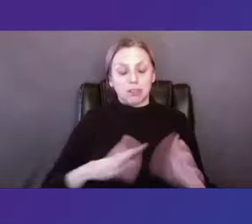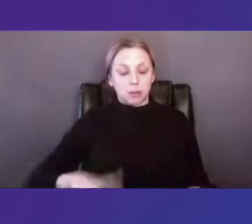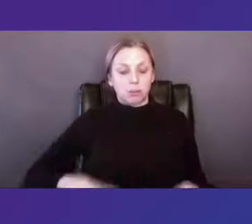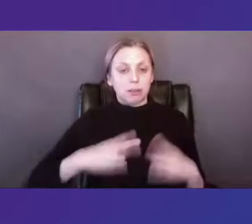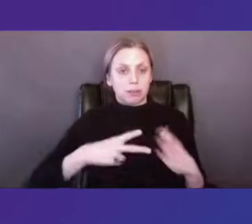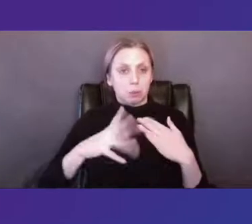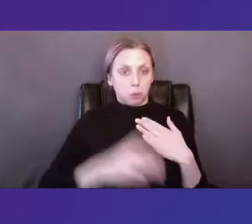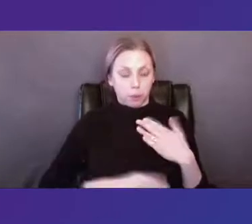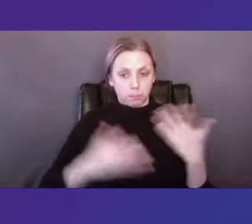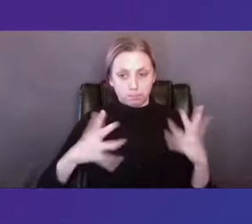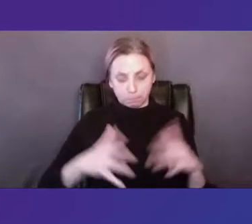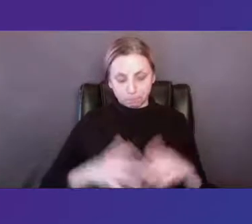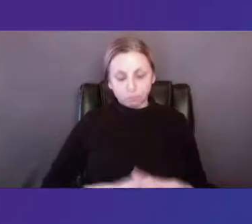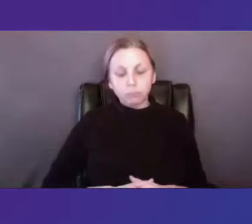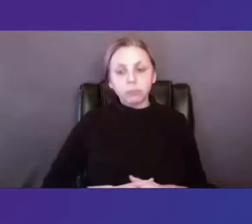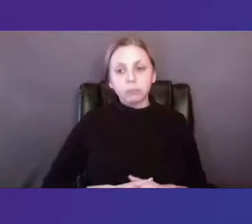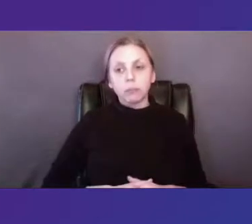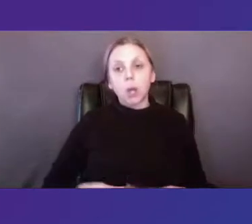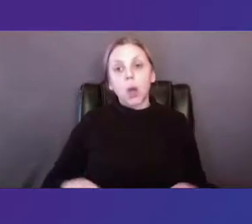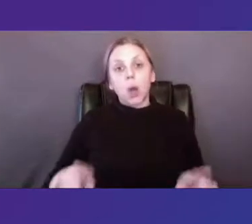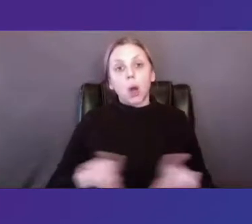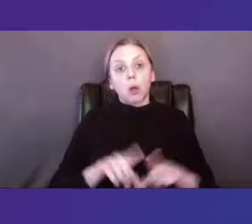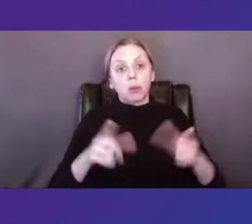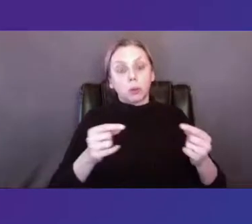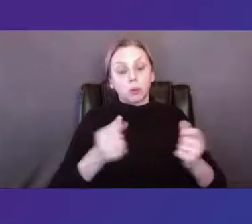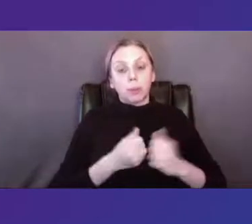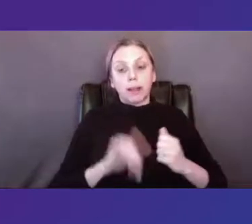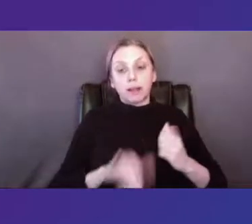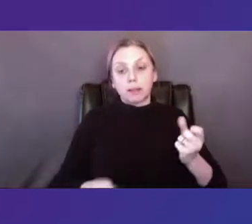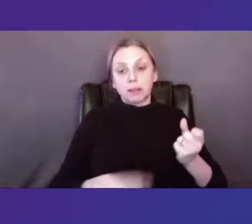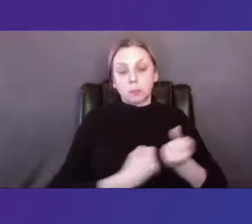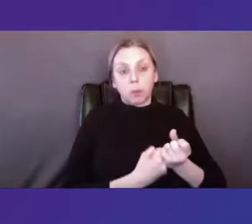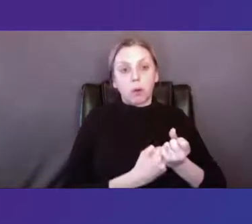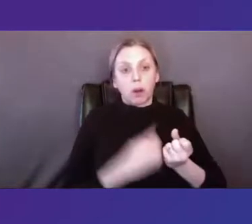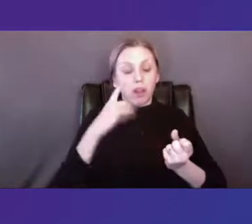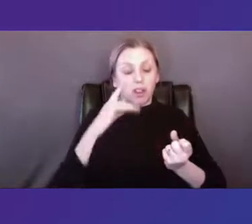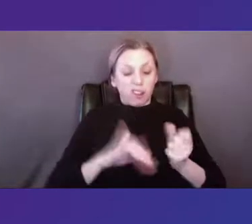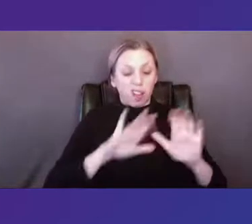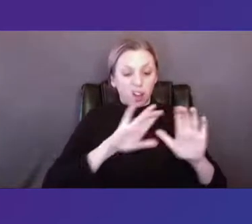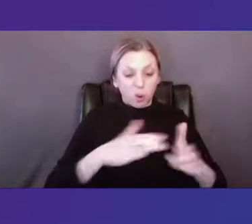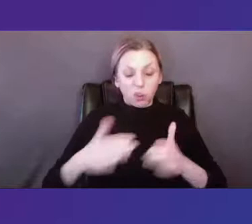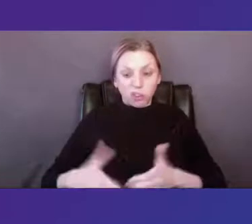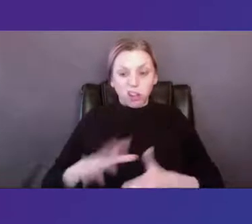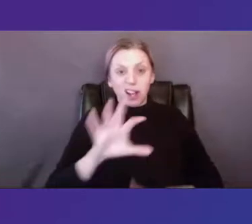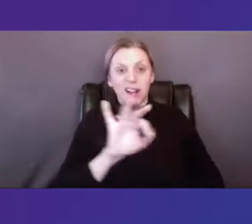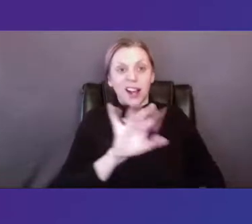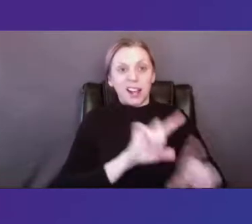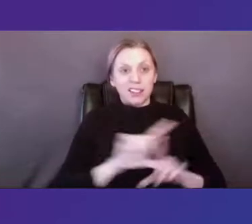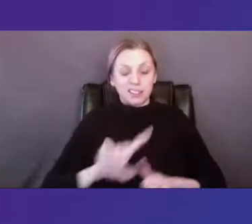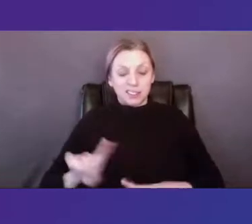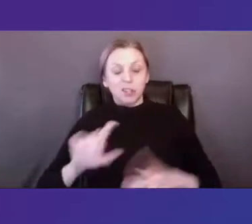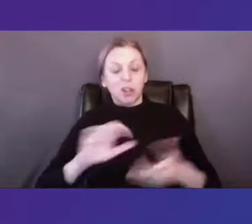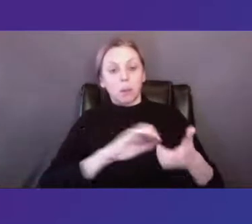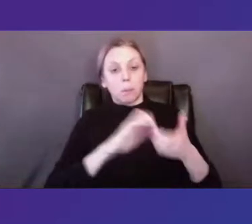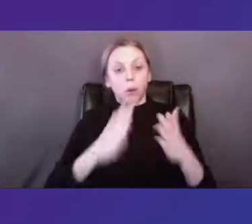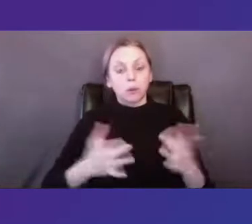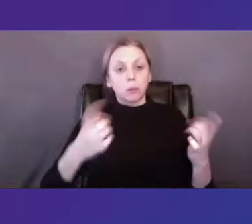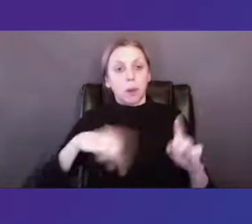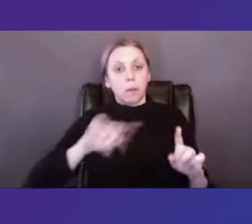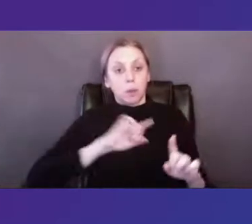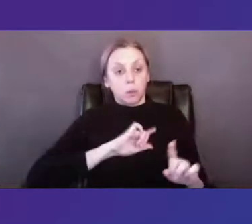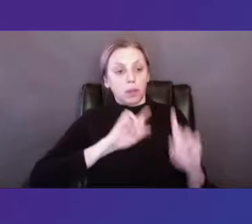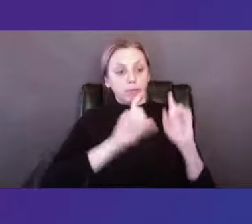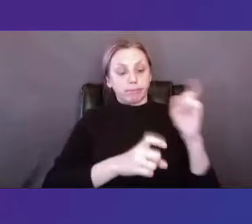program in addition with the support of a coalition of nine philanthropic partners we were able to distribute